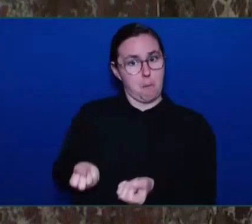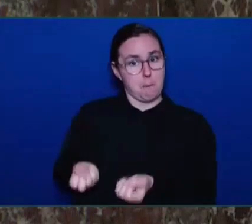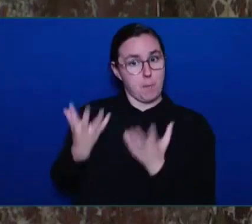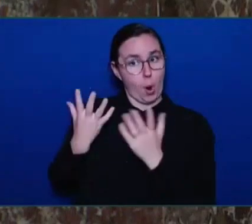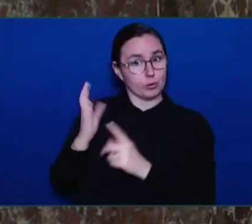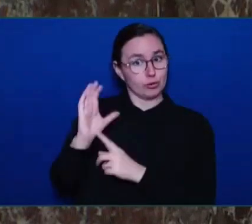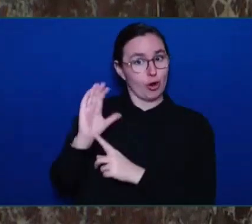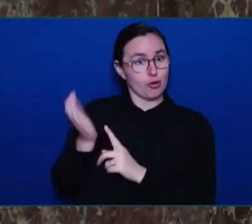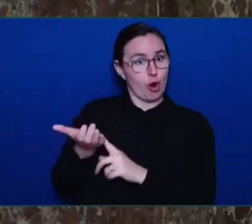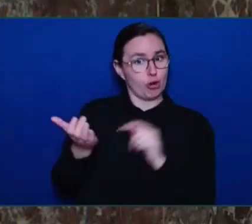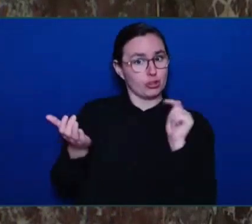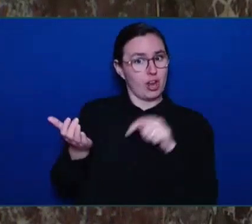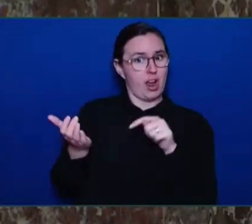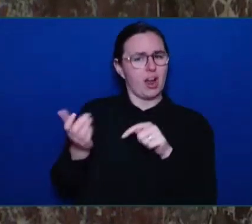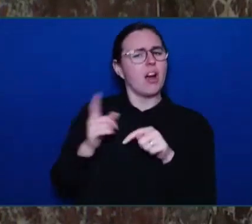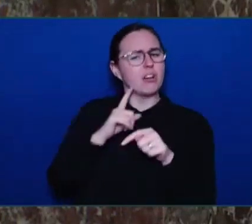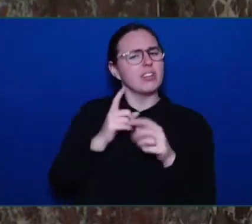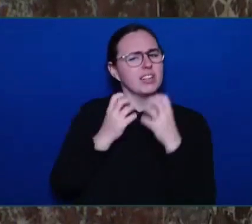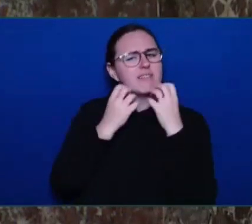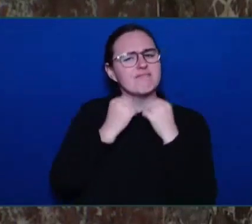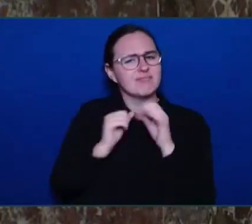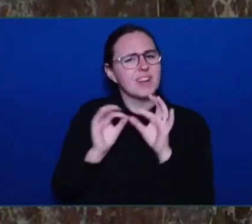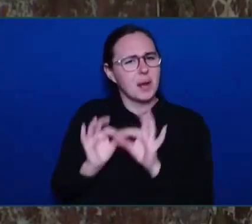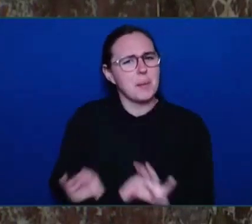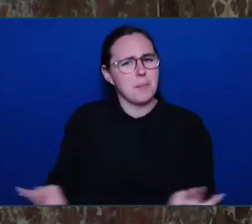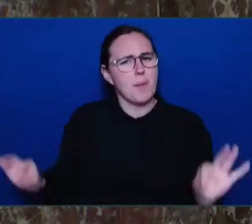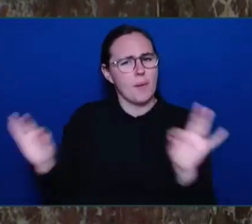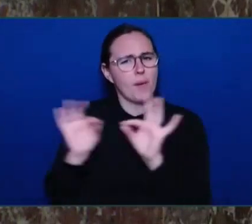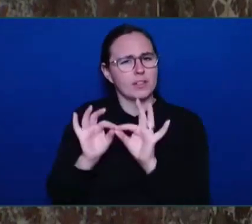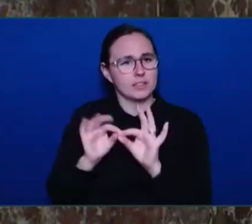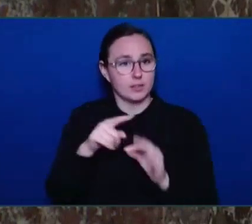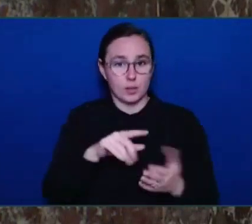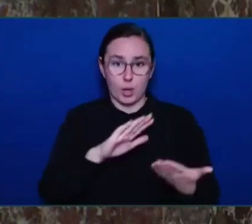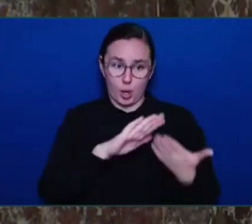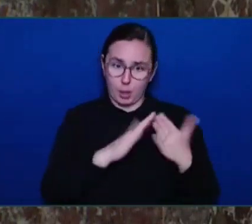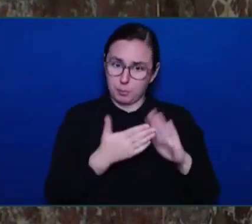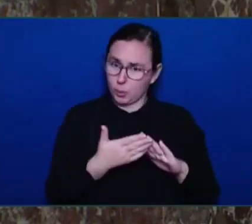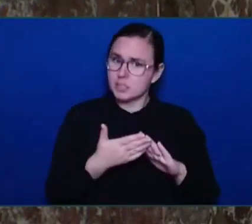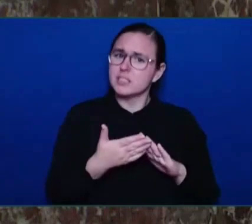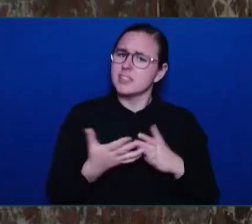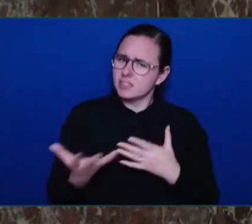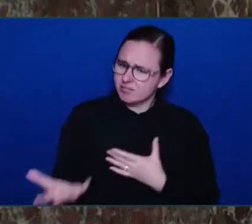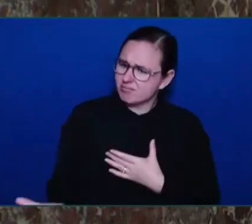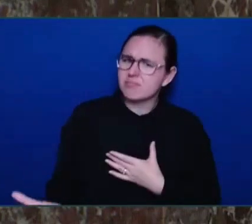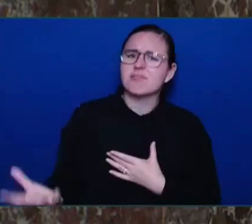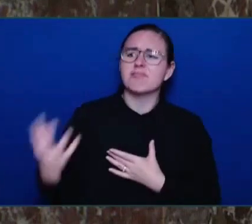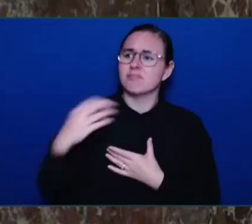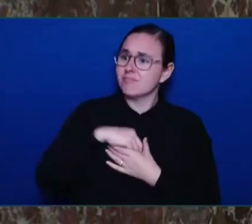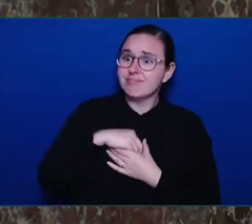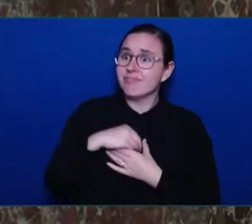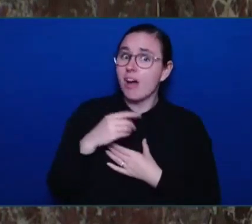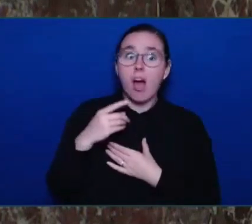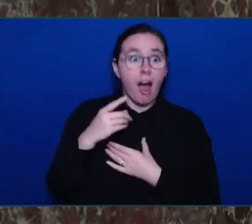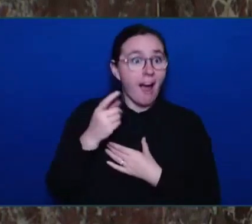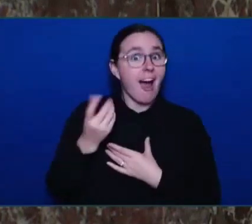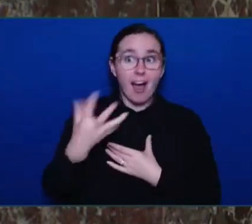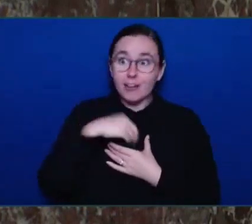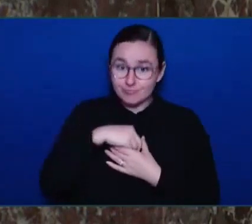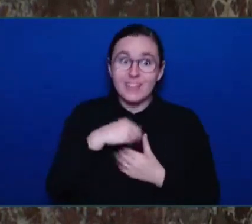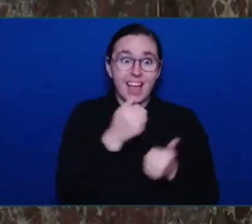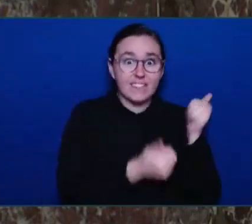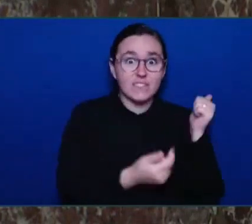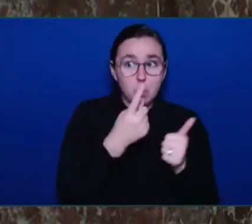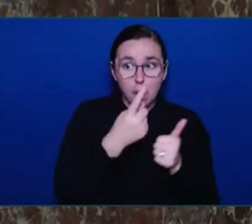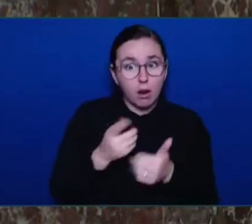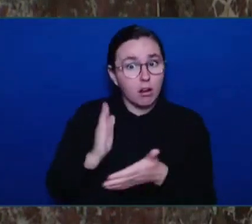for racism. And you can submit your art. It's open to three age categories, 12 and under, 13 to 18